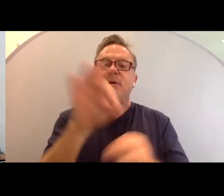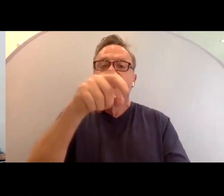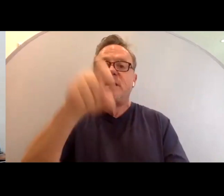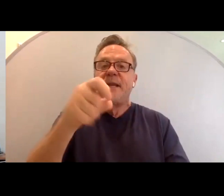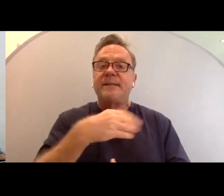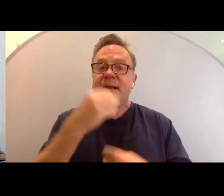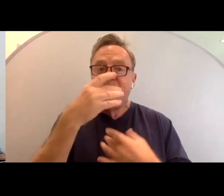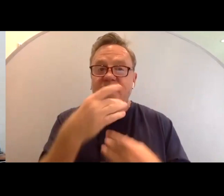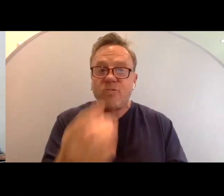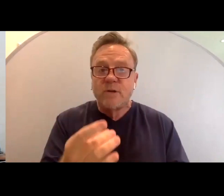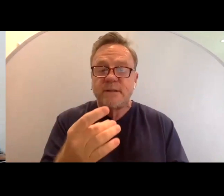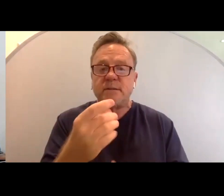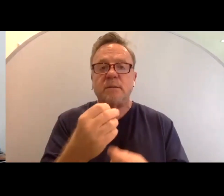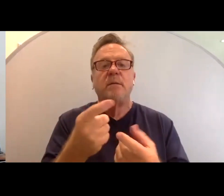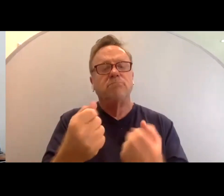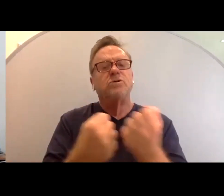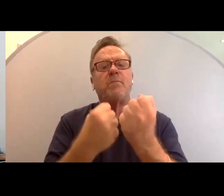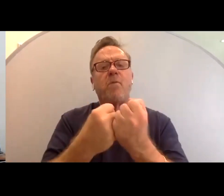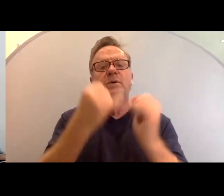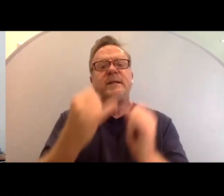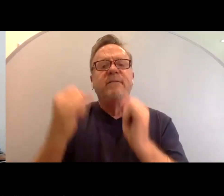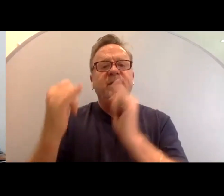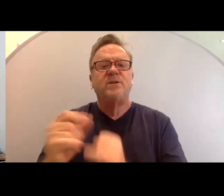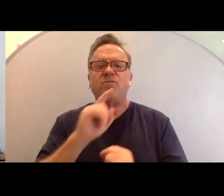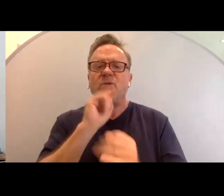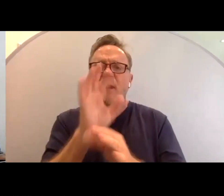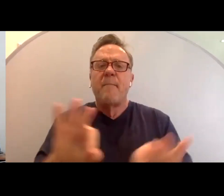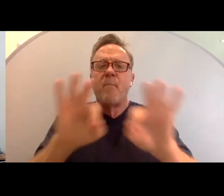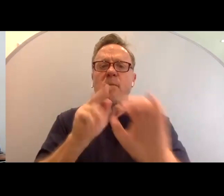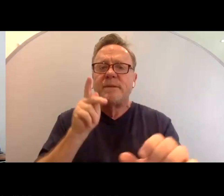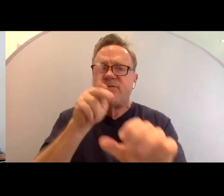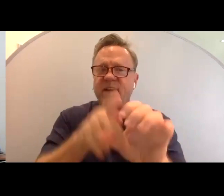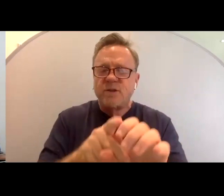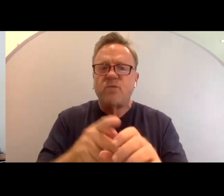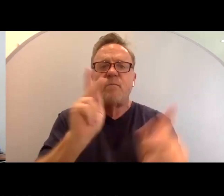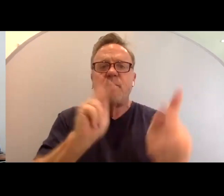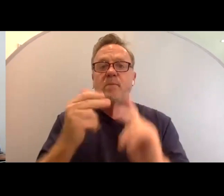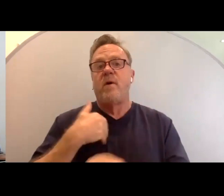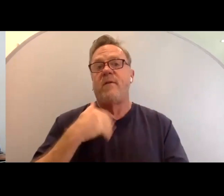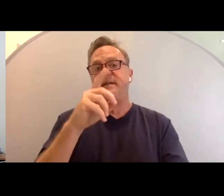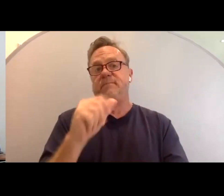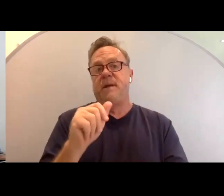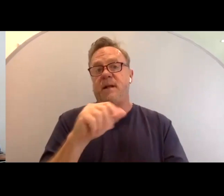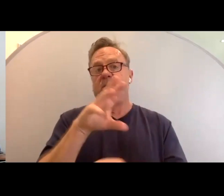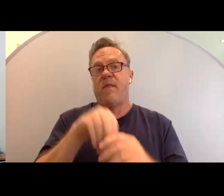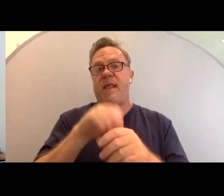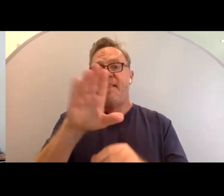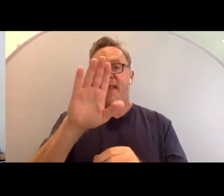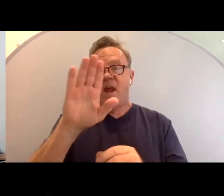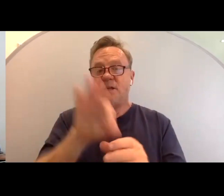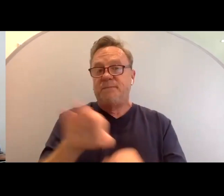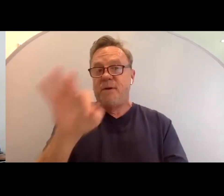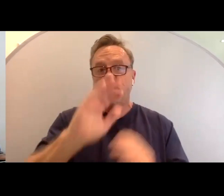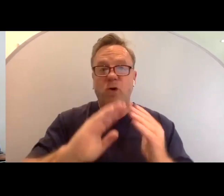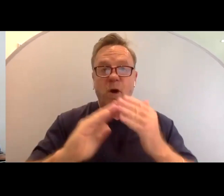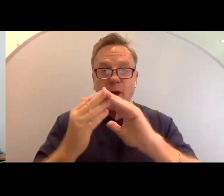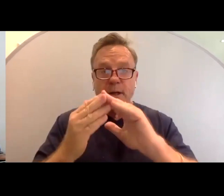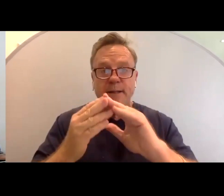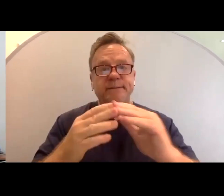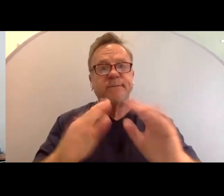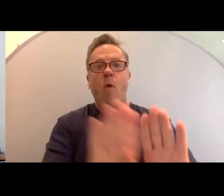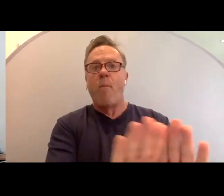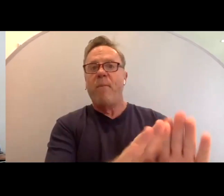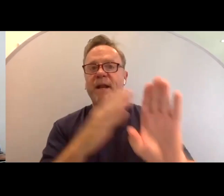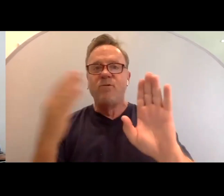This supports individual and meaningful participation by people with disabilities in their spiritual communities, opening doors